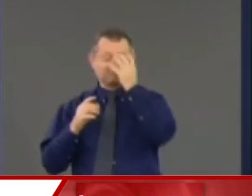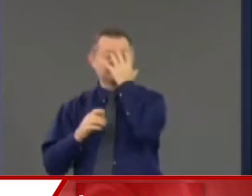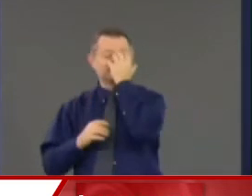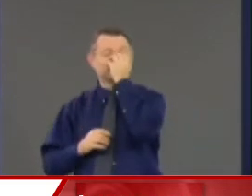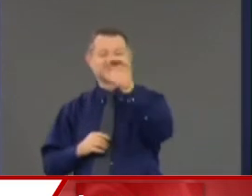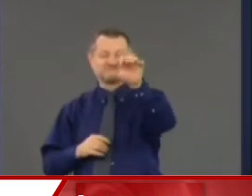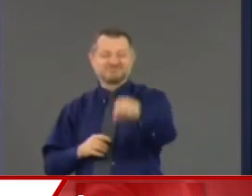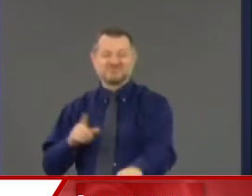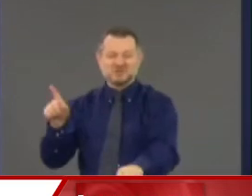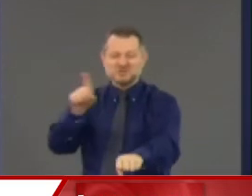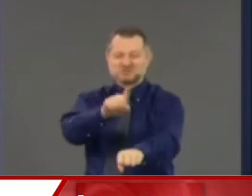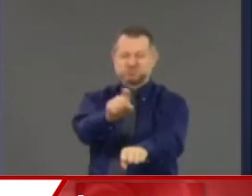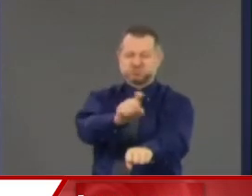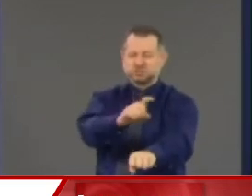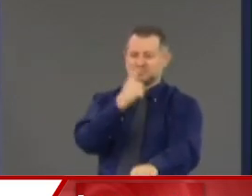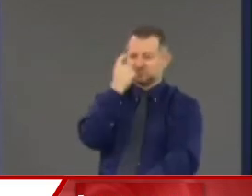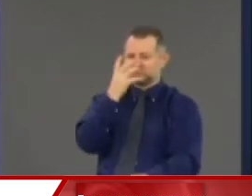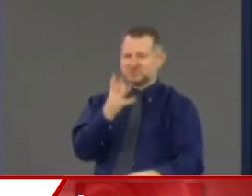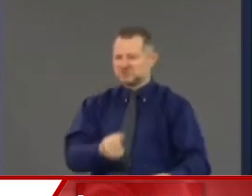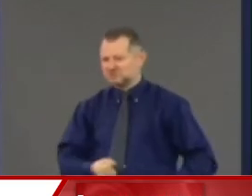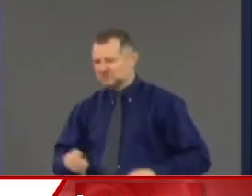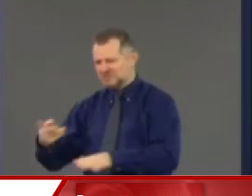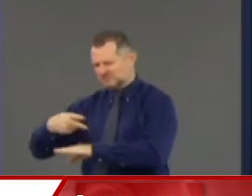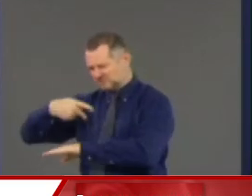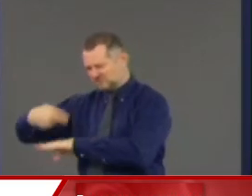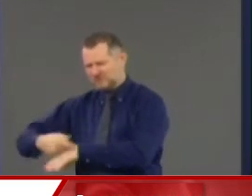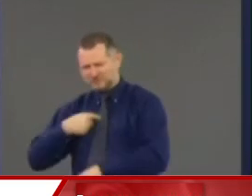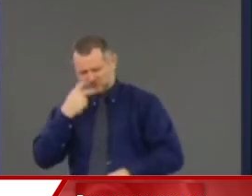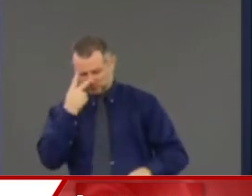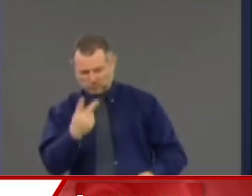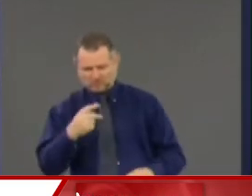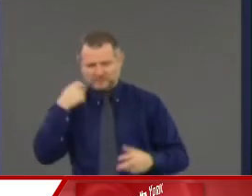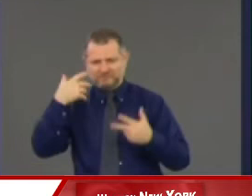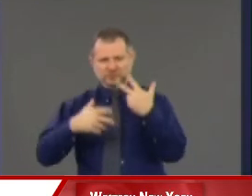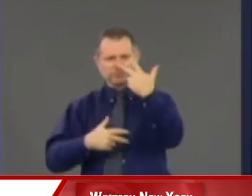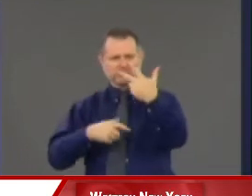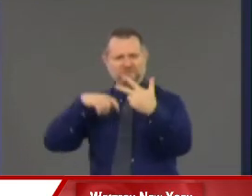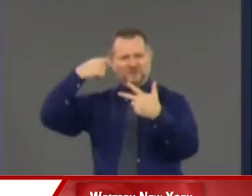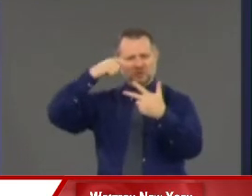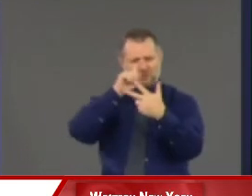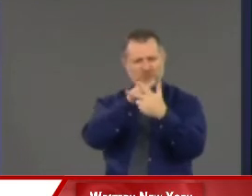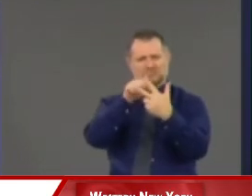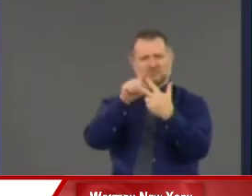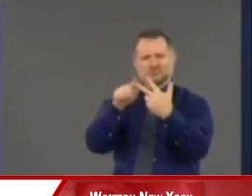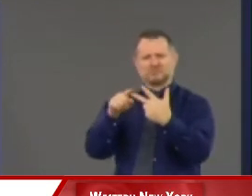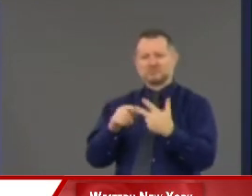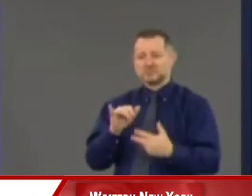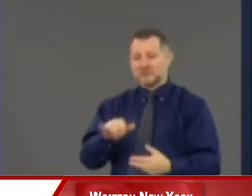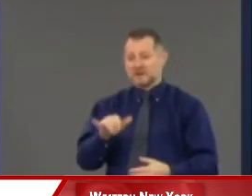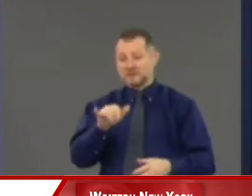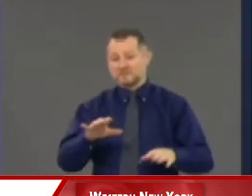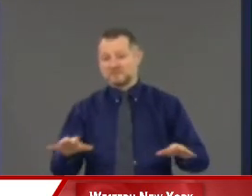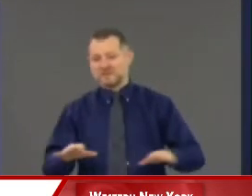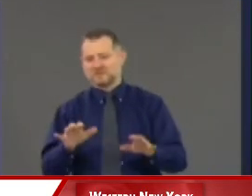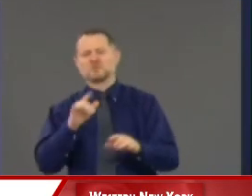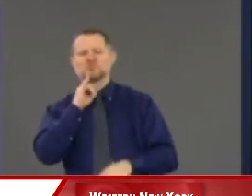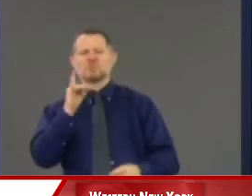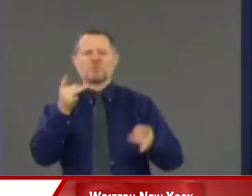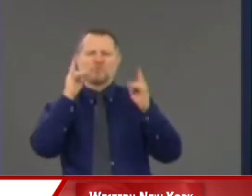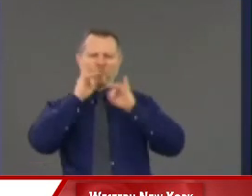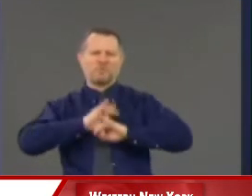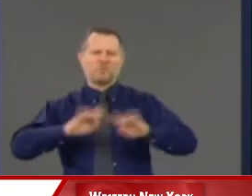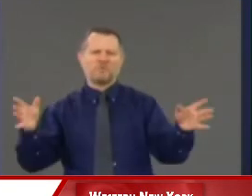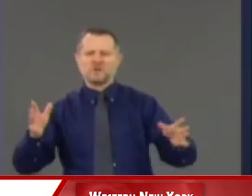thrown. That is apparently egregious conduct. And nothing has been done.